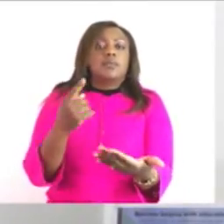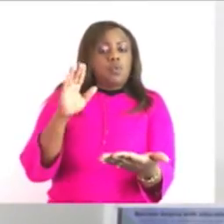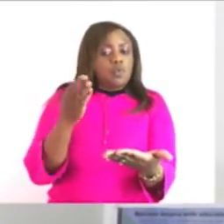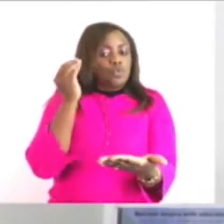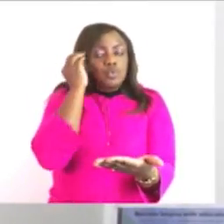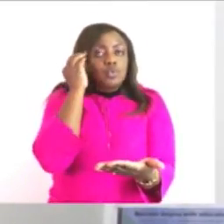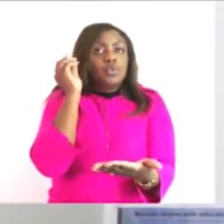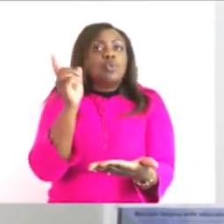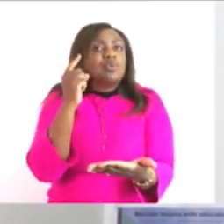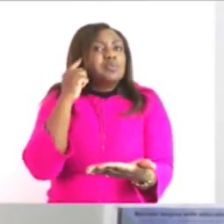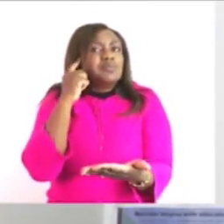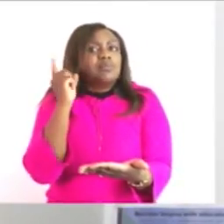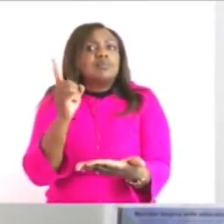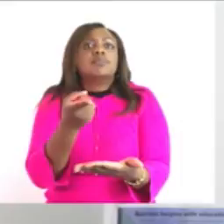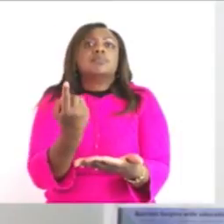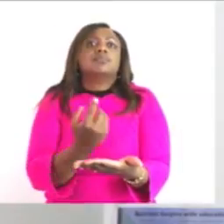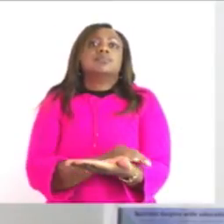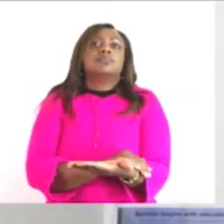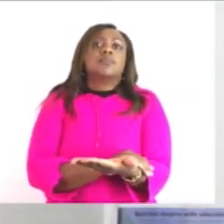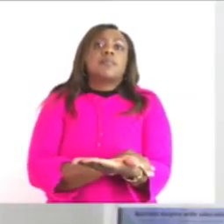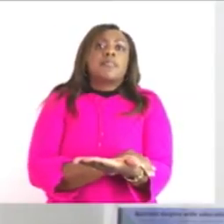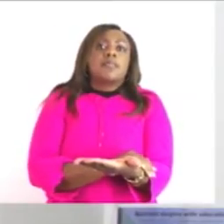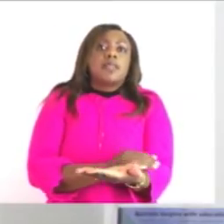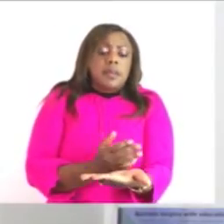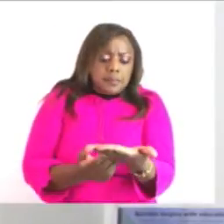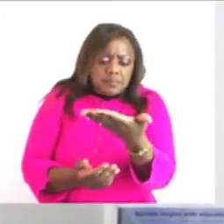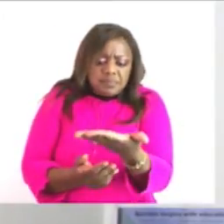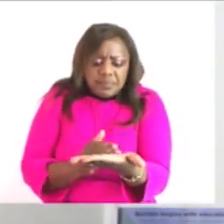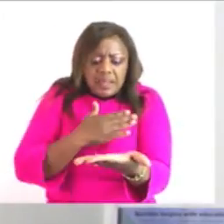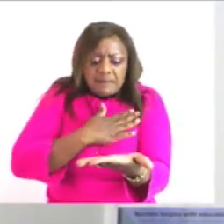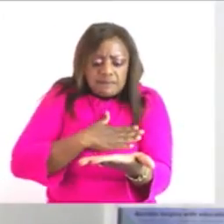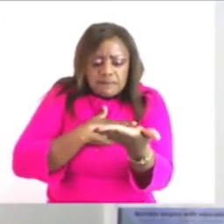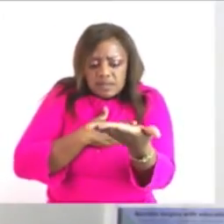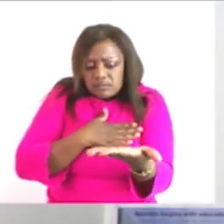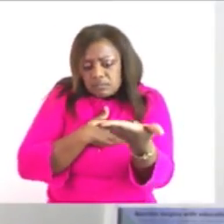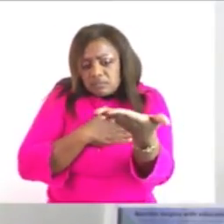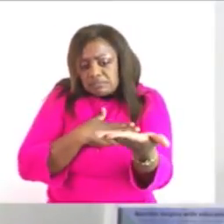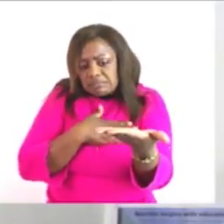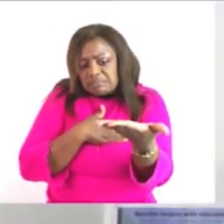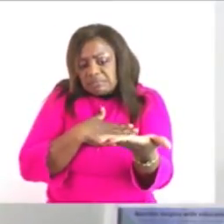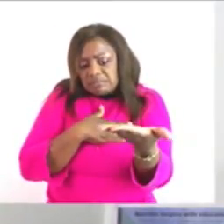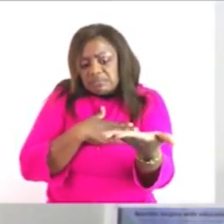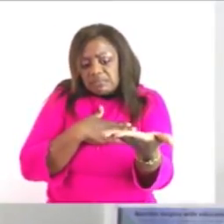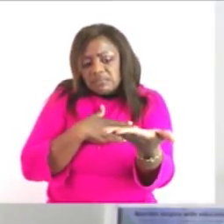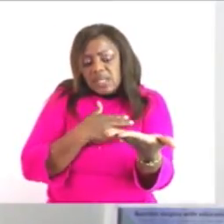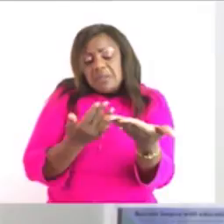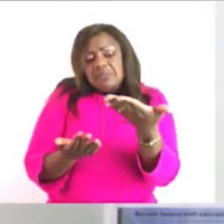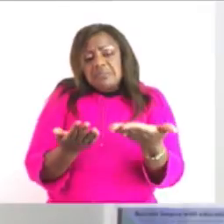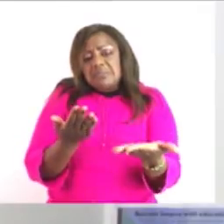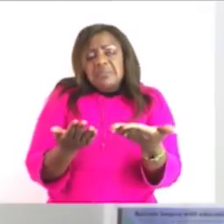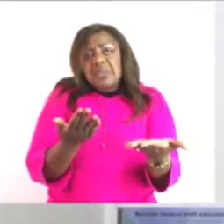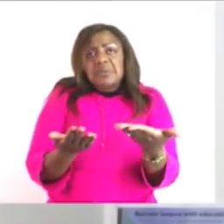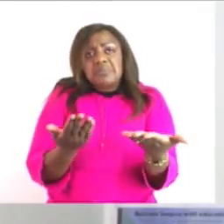what would be the difference by lifting this i could feel maybe it will